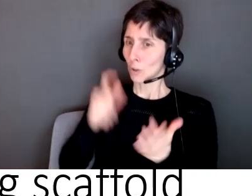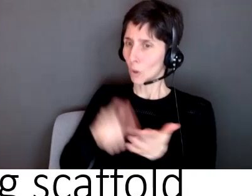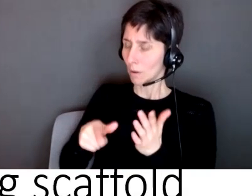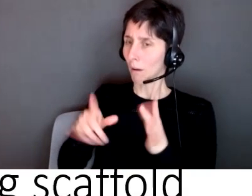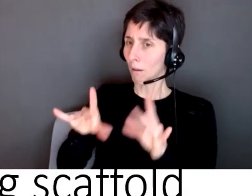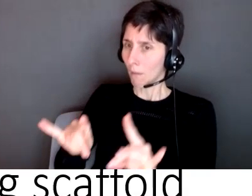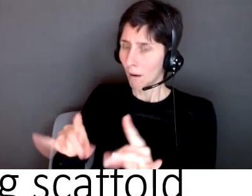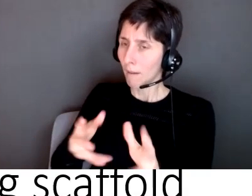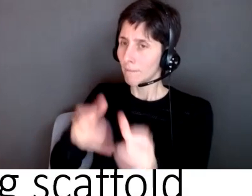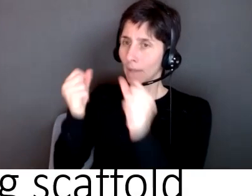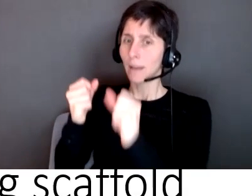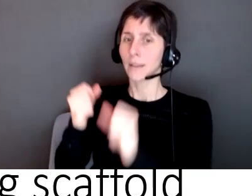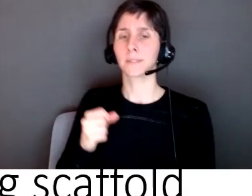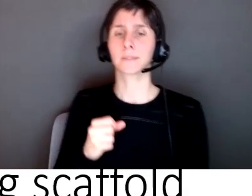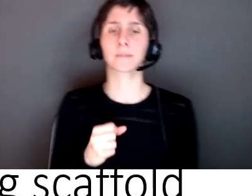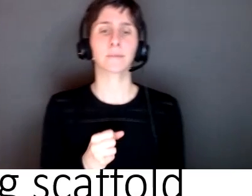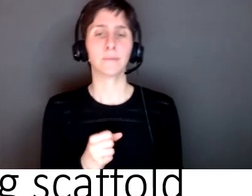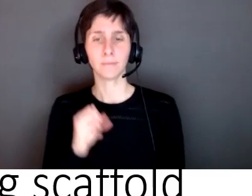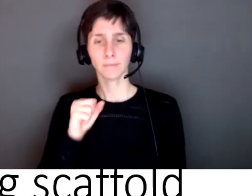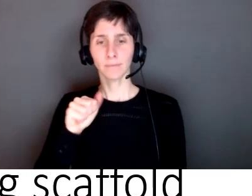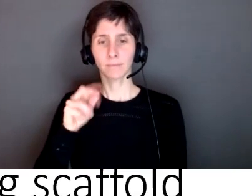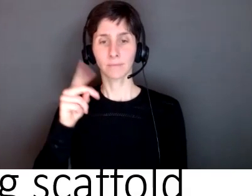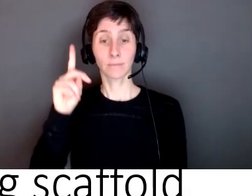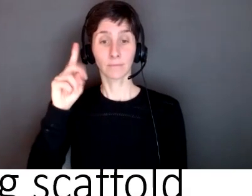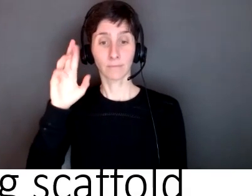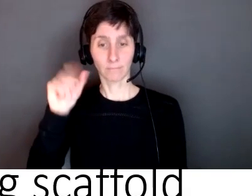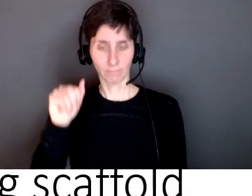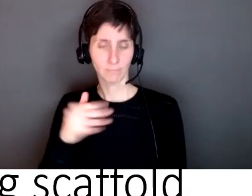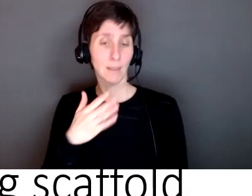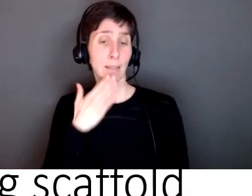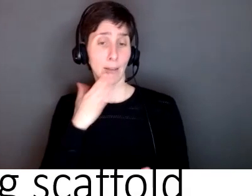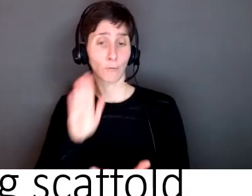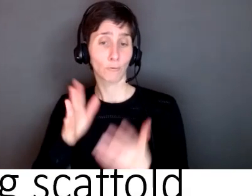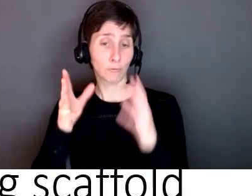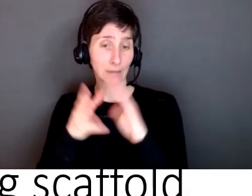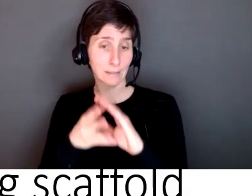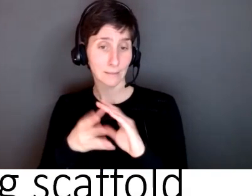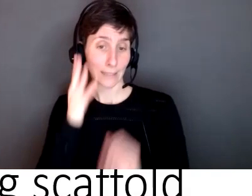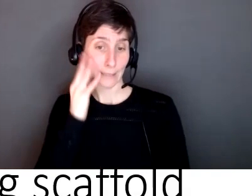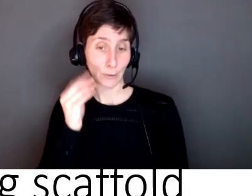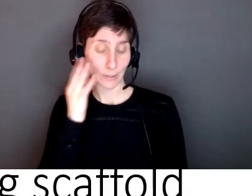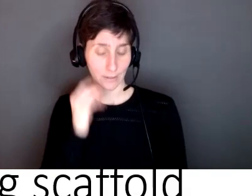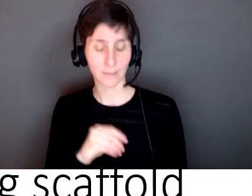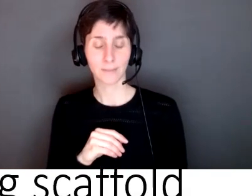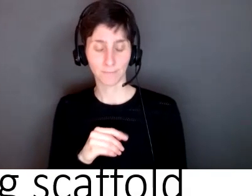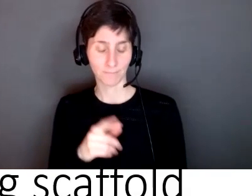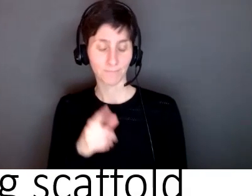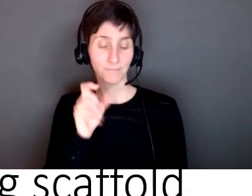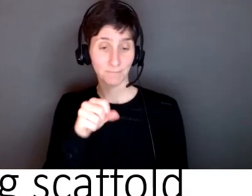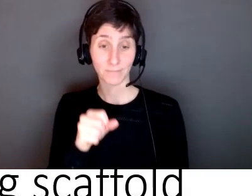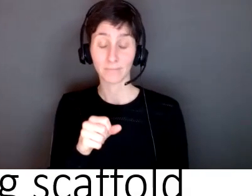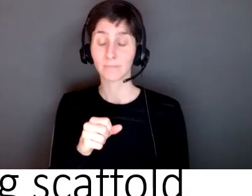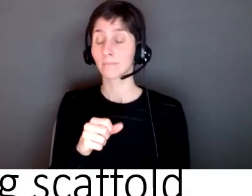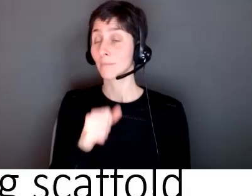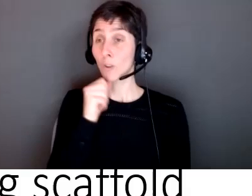thank you for that um experience and yeah i mean i'm not saying that um all parents are pressure